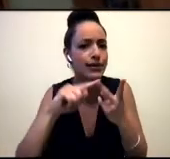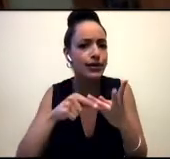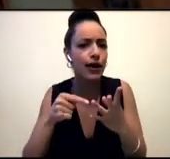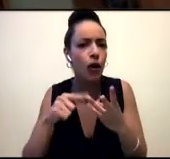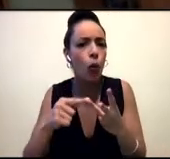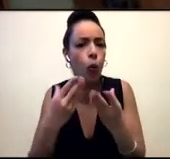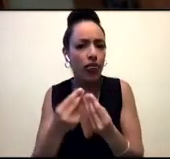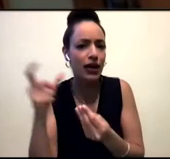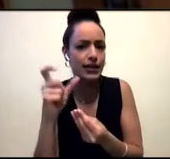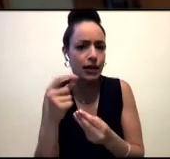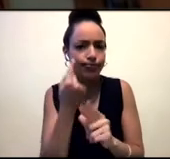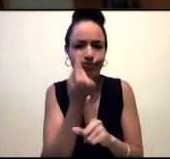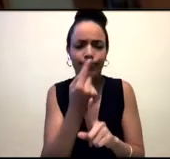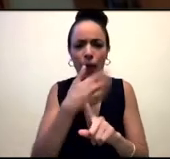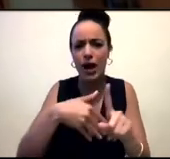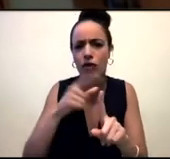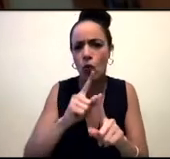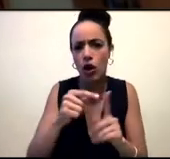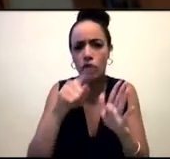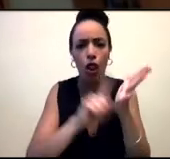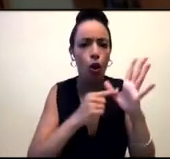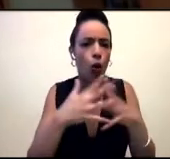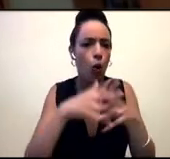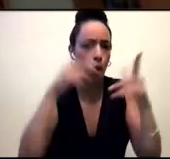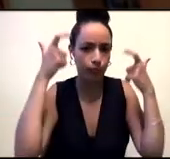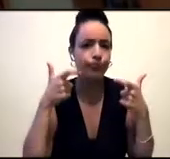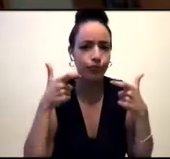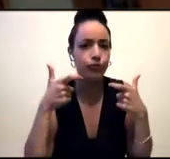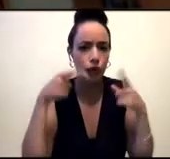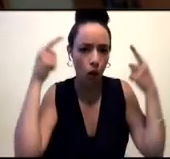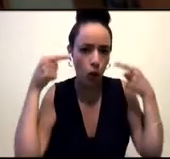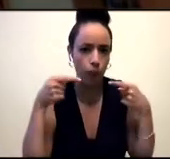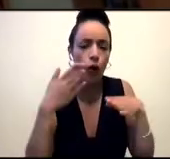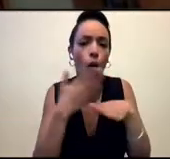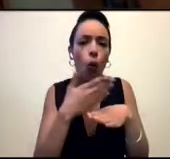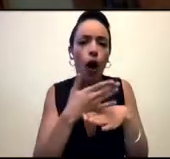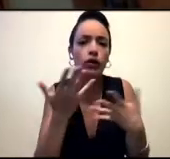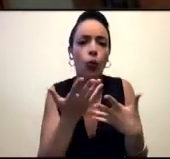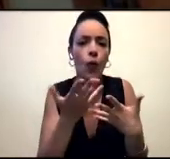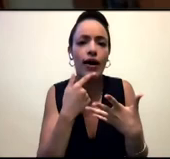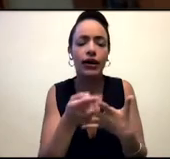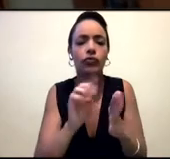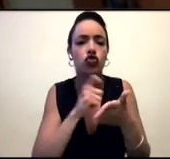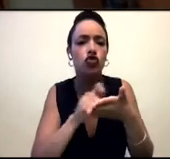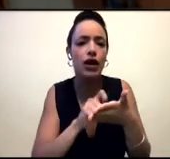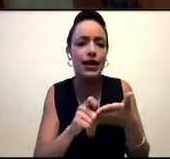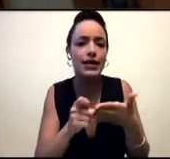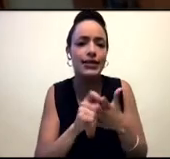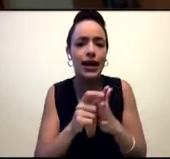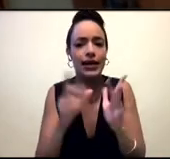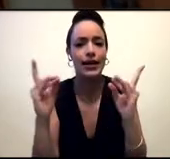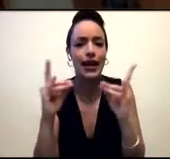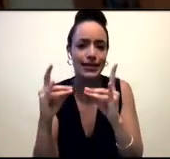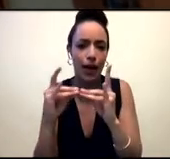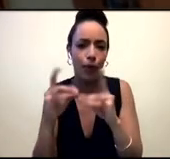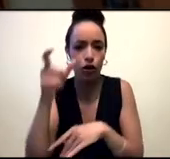background in law and formerly worked as a journalist in Istanbul. Her poems and prose have been featured in a range